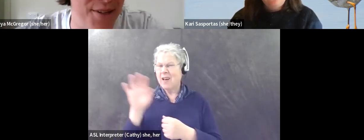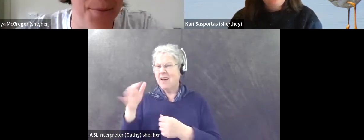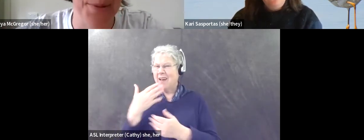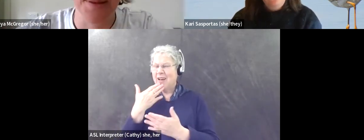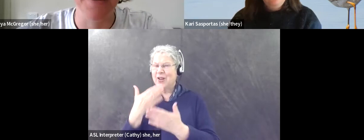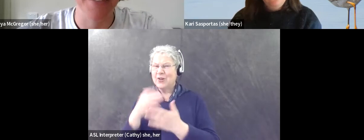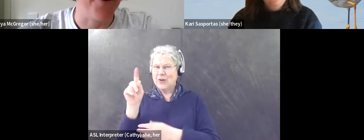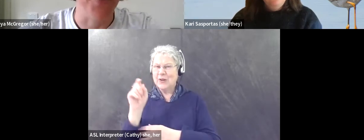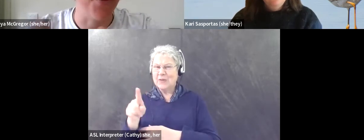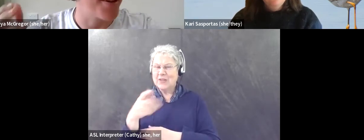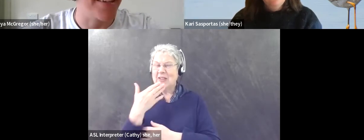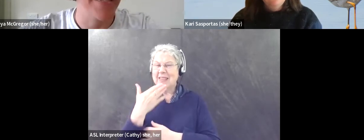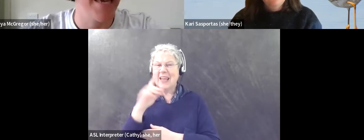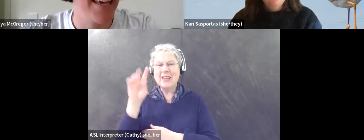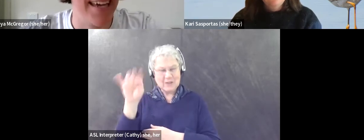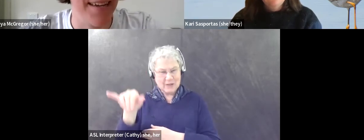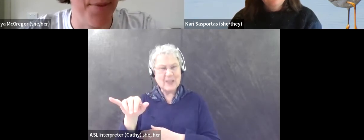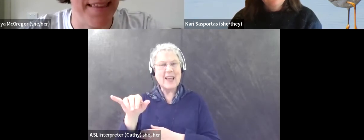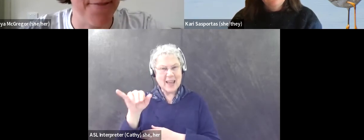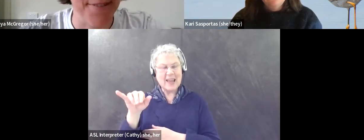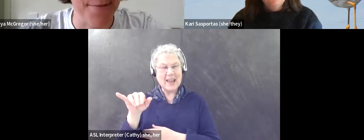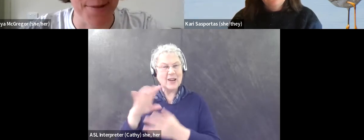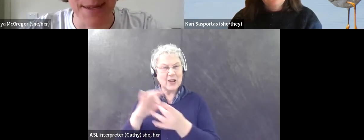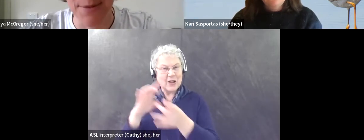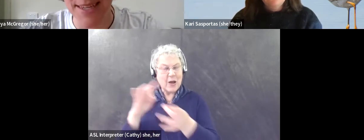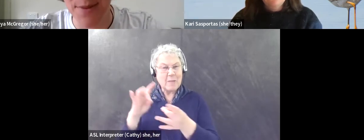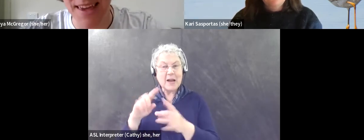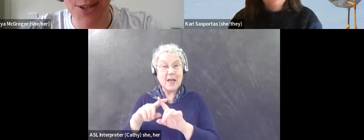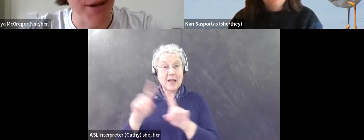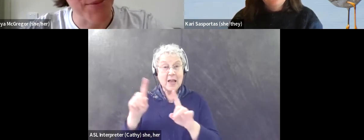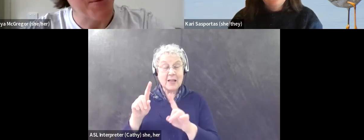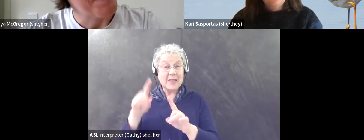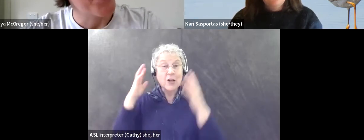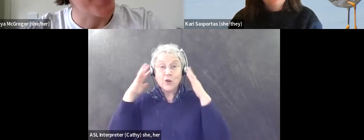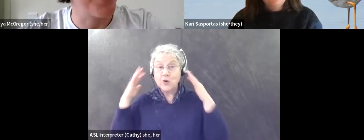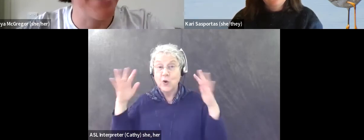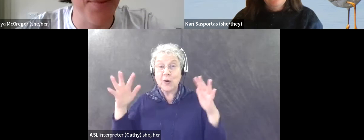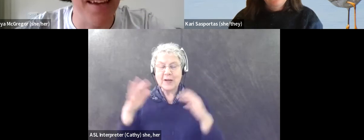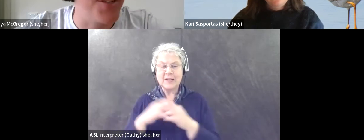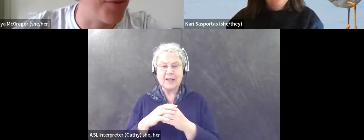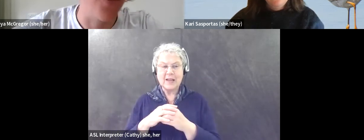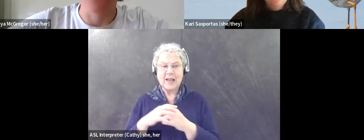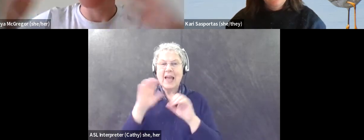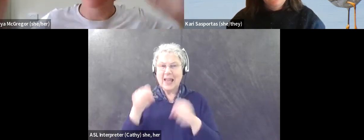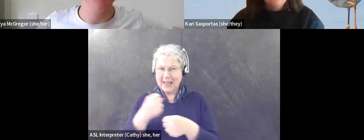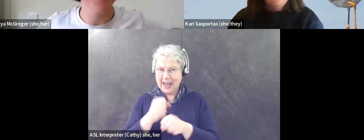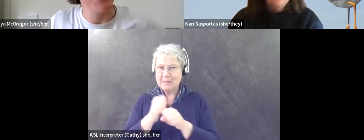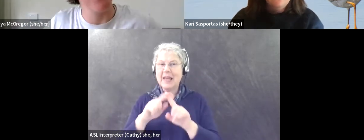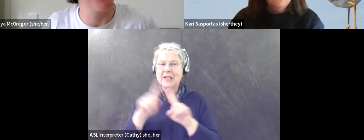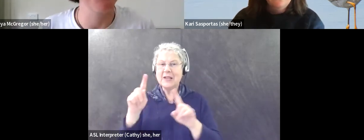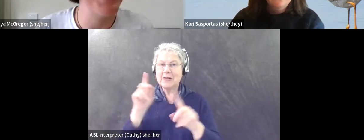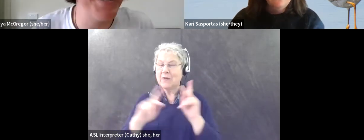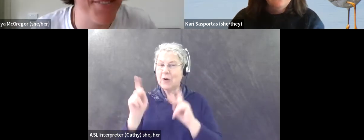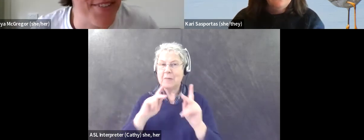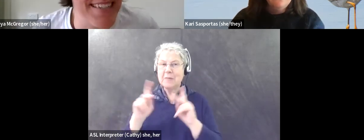another question in the bird ability site review, because it can be the difference between a place being enjoyable and a place not being enjoyable for a bunch of different